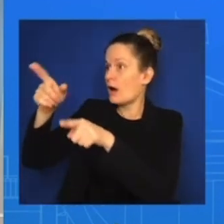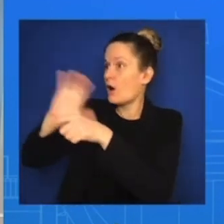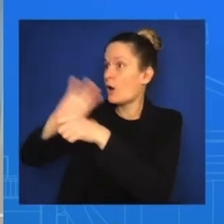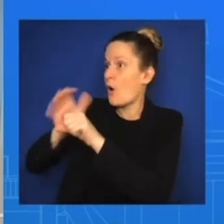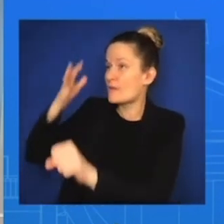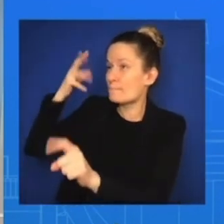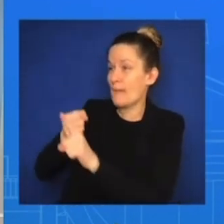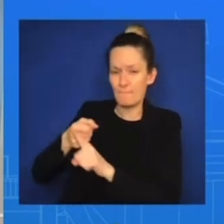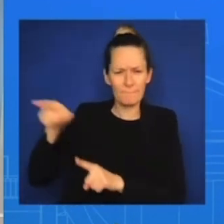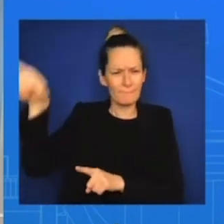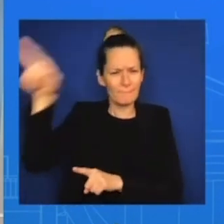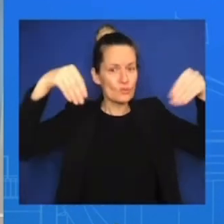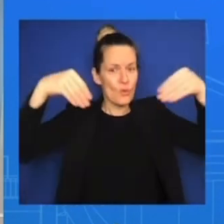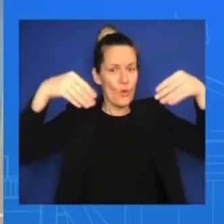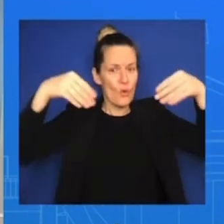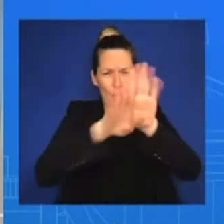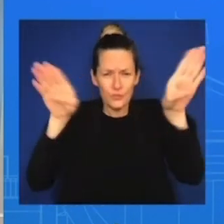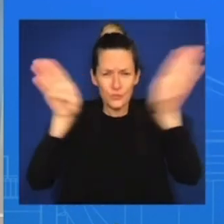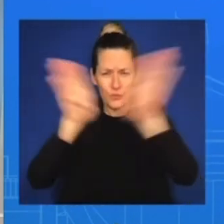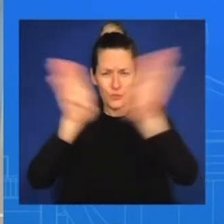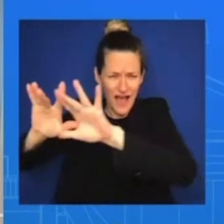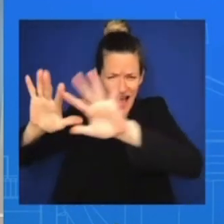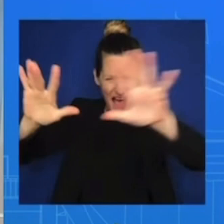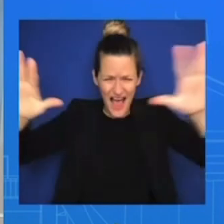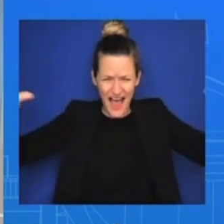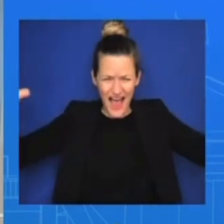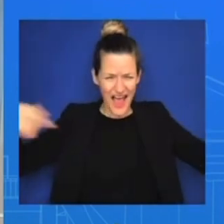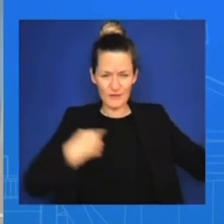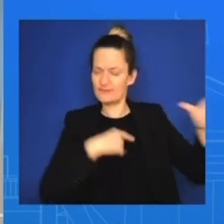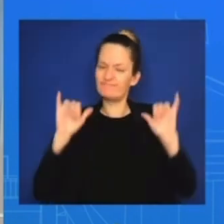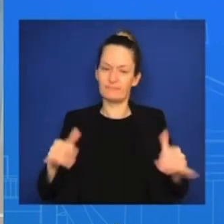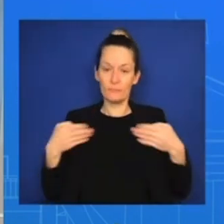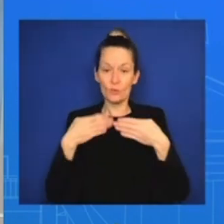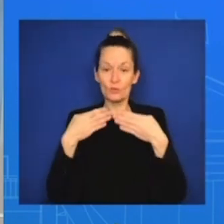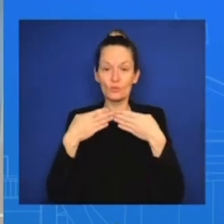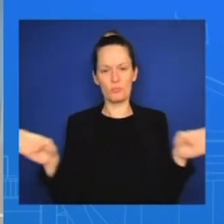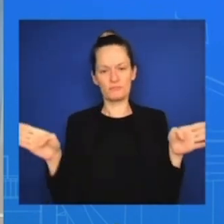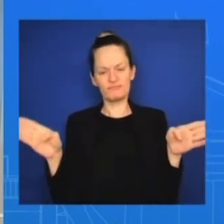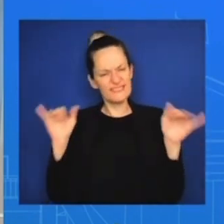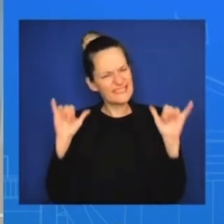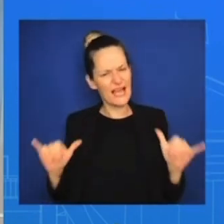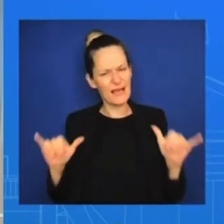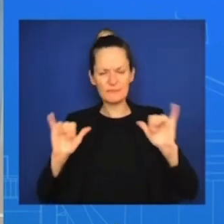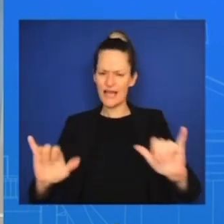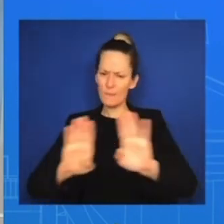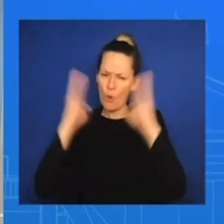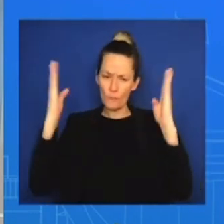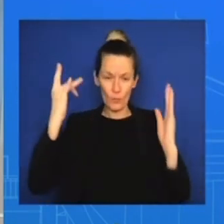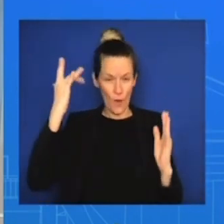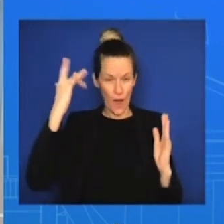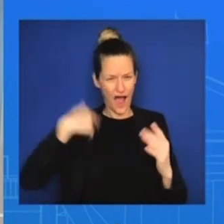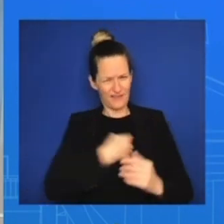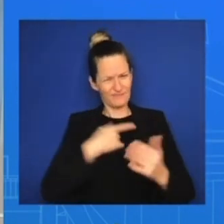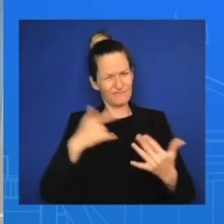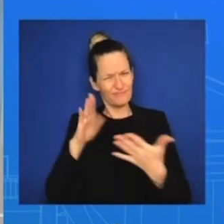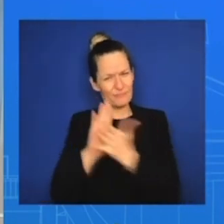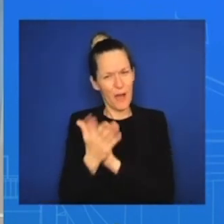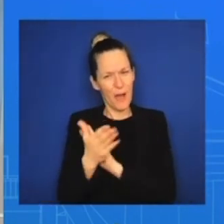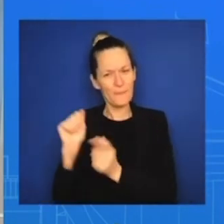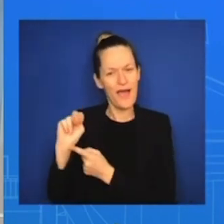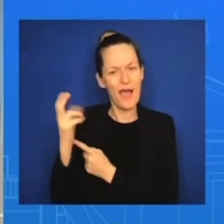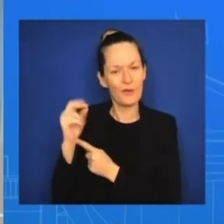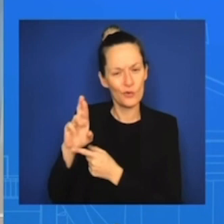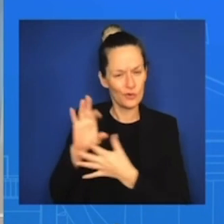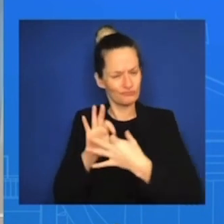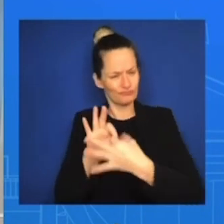could come to and rely upon. So we opened the first walk-up COVID testing site in April of 2020. It's so hard to